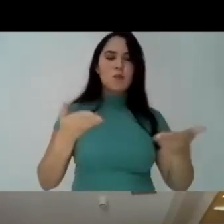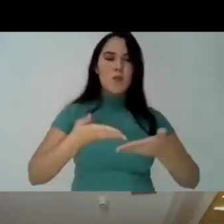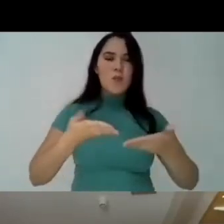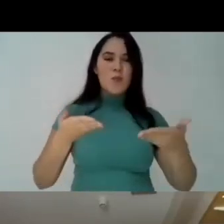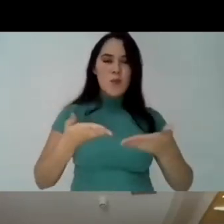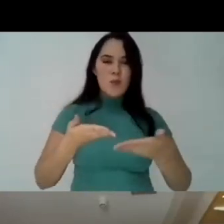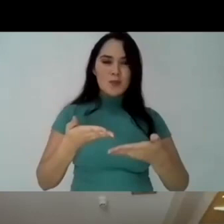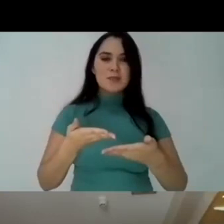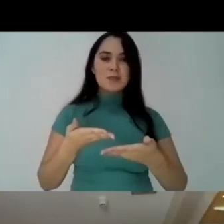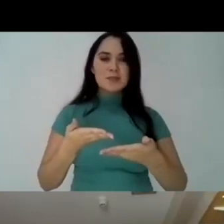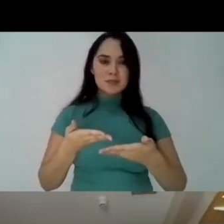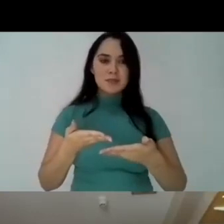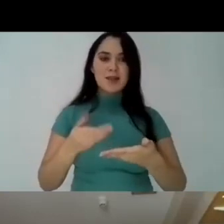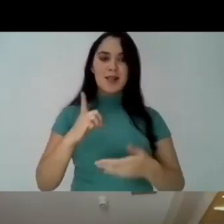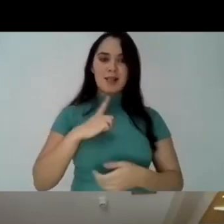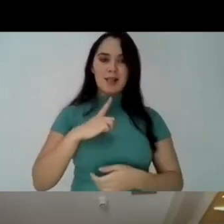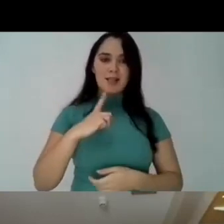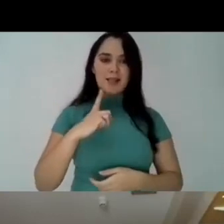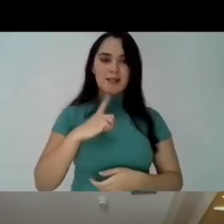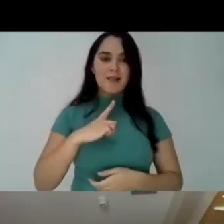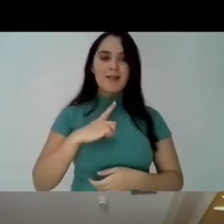the universities